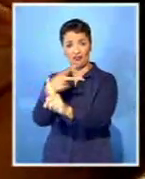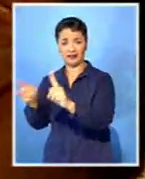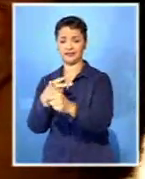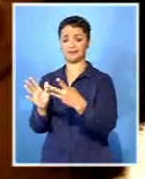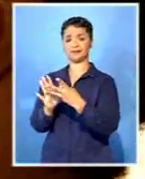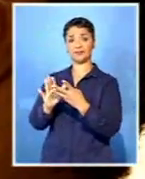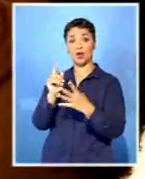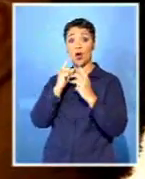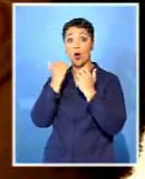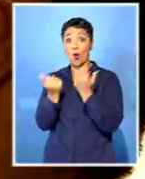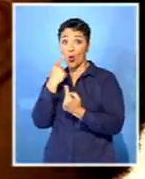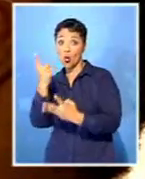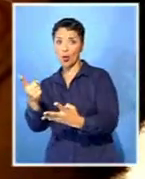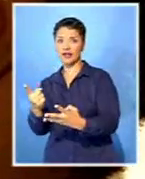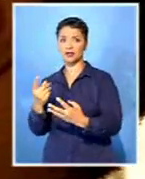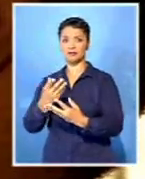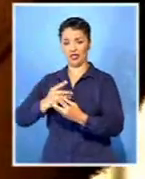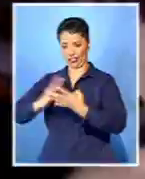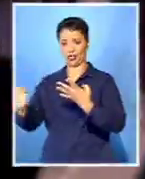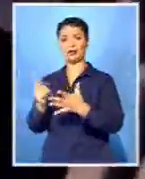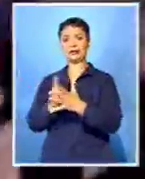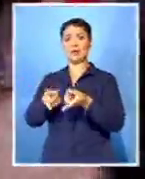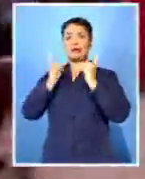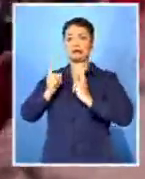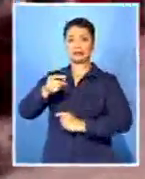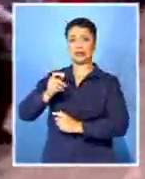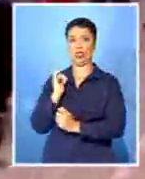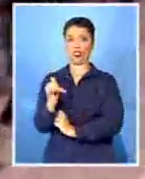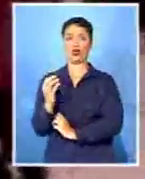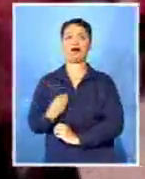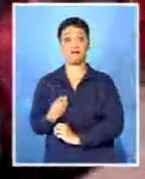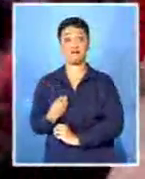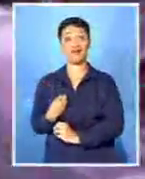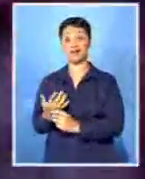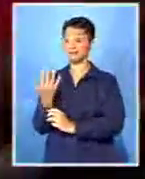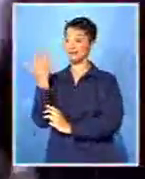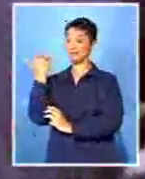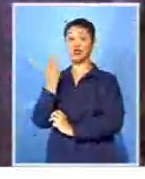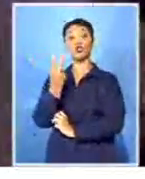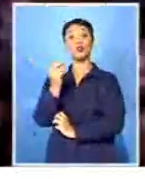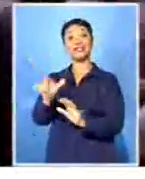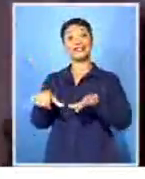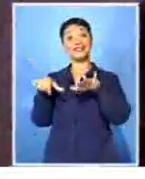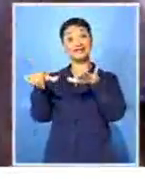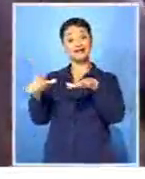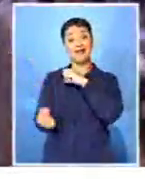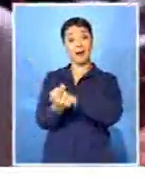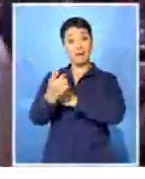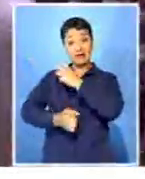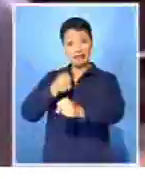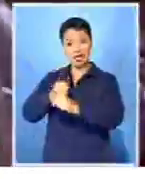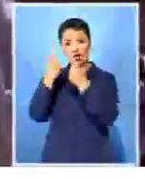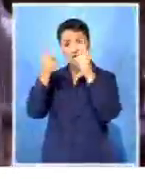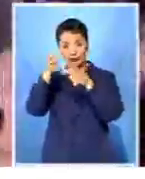court order and possession of a dangerous weapon. They emanate from the 2016 university fees protests.